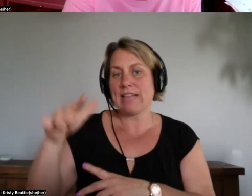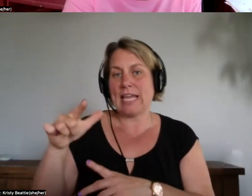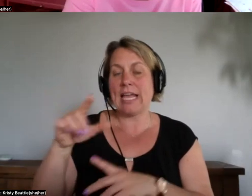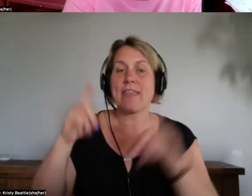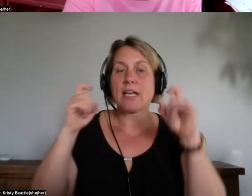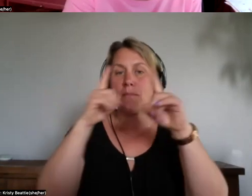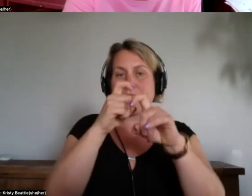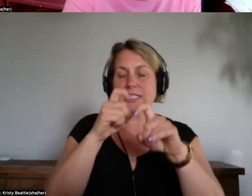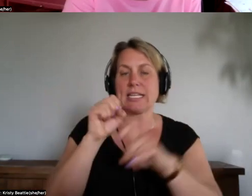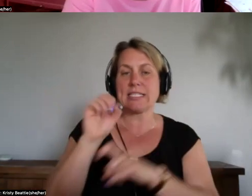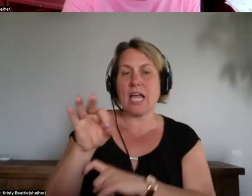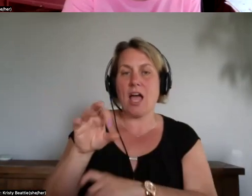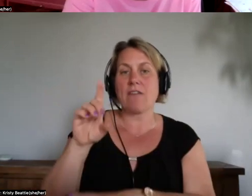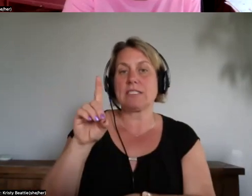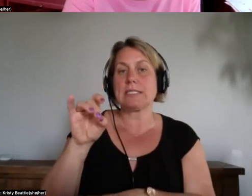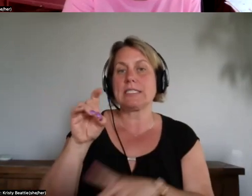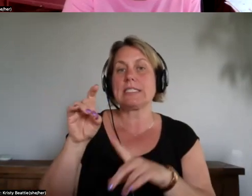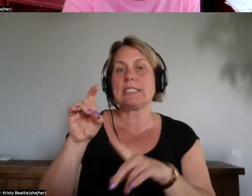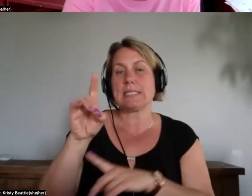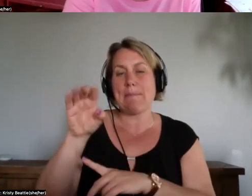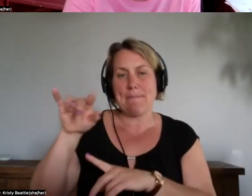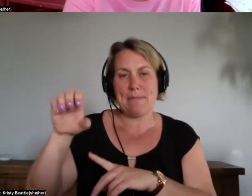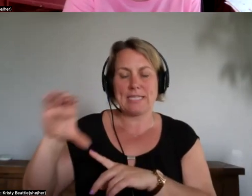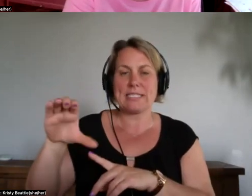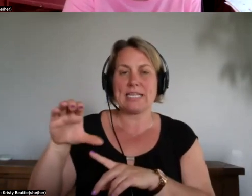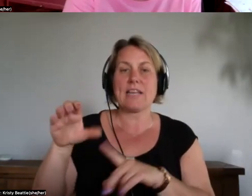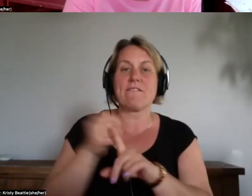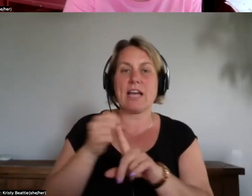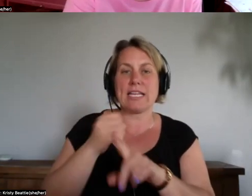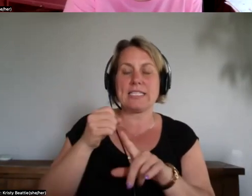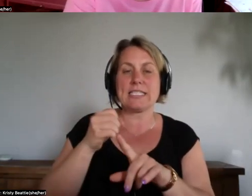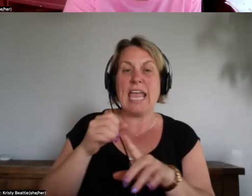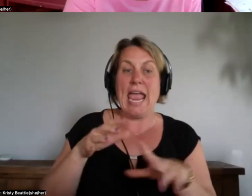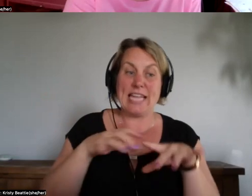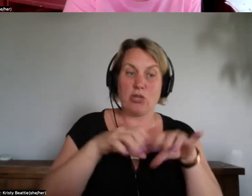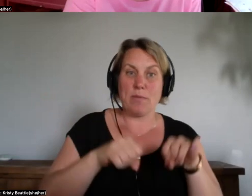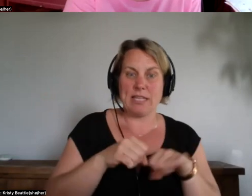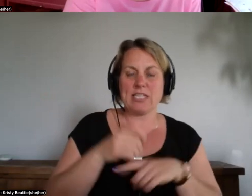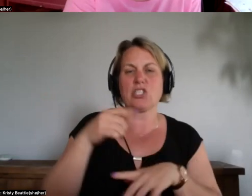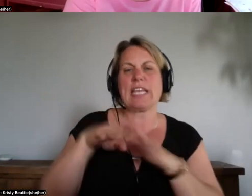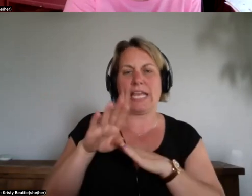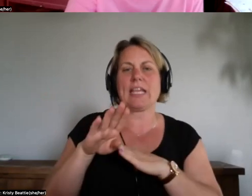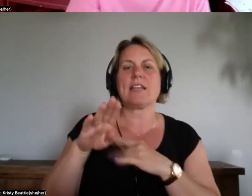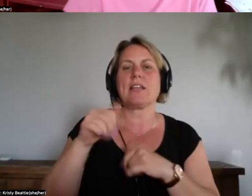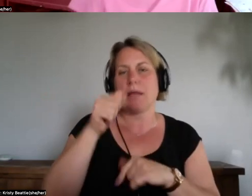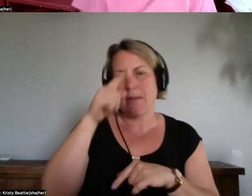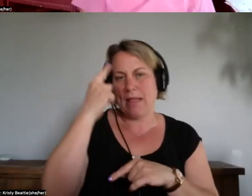and criminalization in black women's lives by patrina duheny